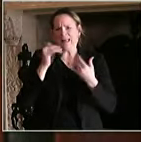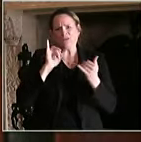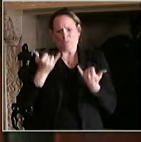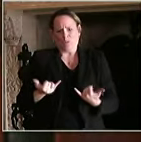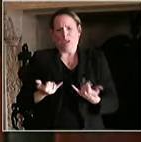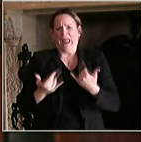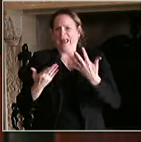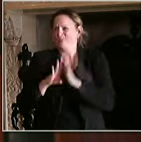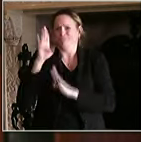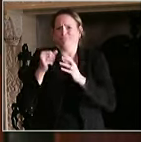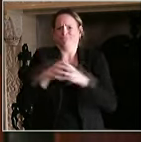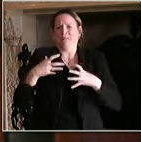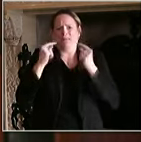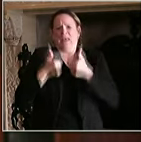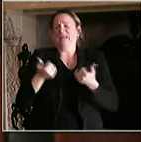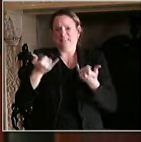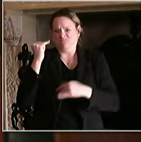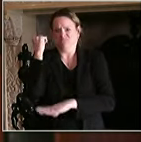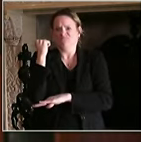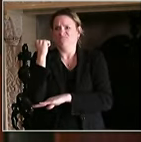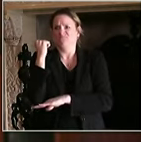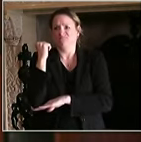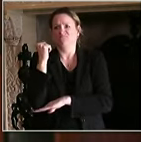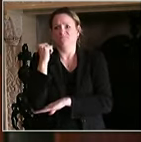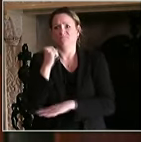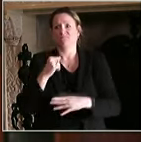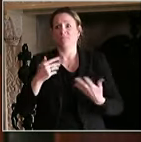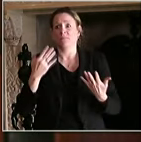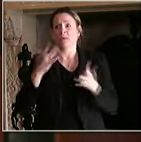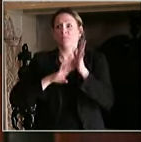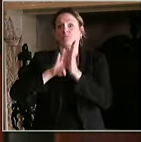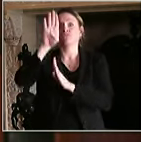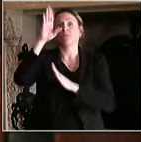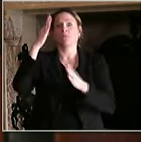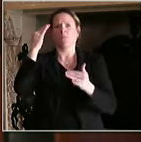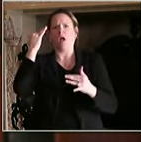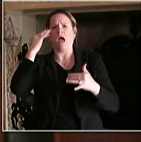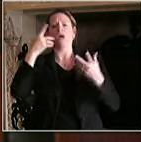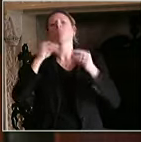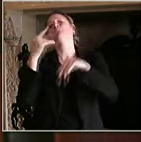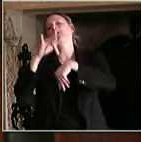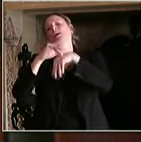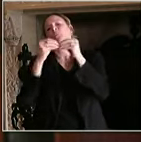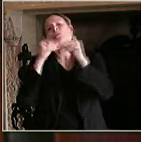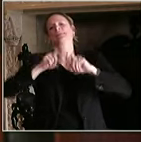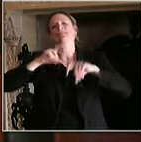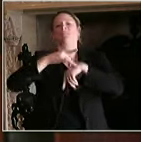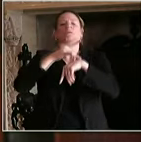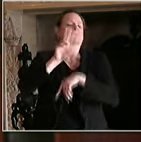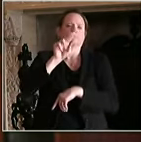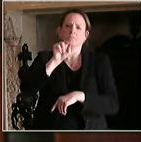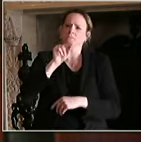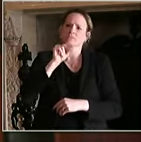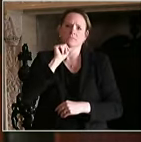In fact, on Saturday, we saw more positive cases than we saw on Thursday, even though we tested half as many